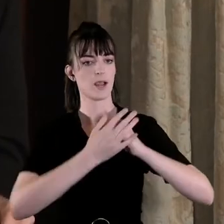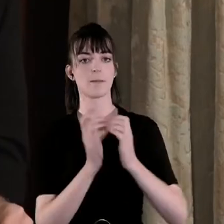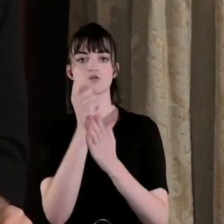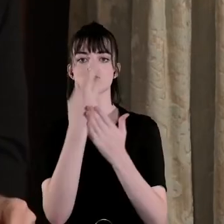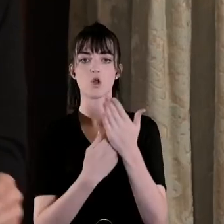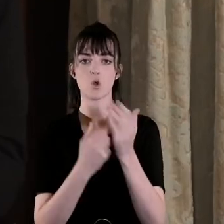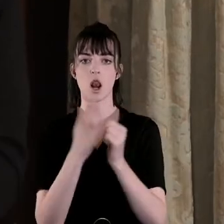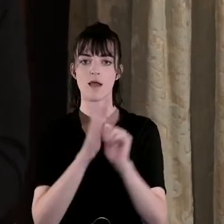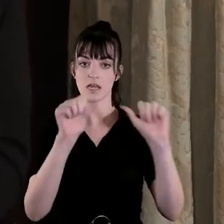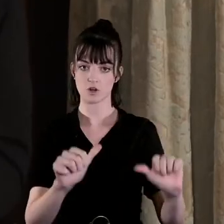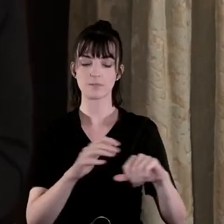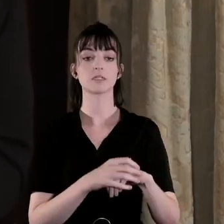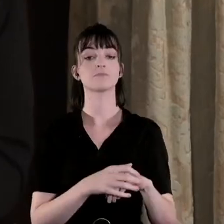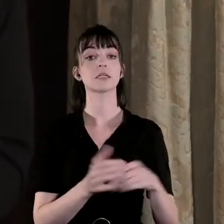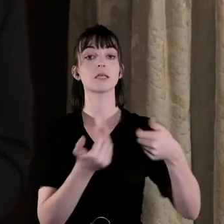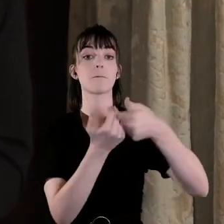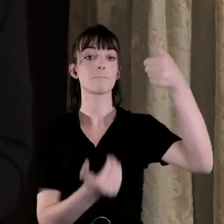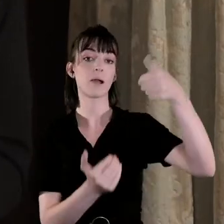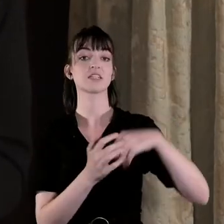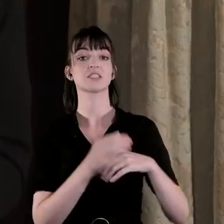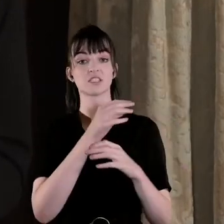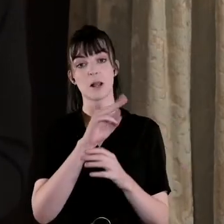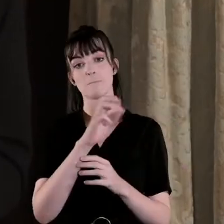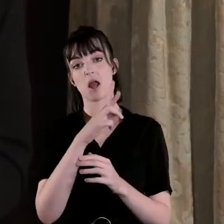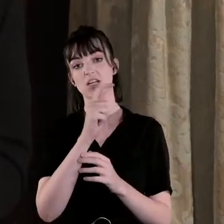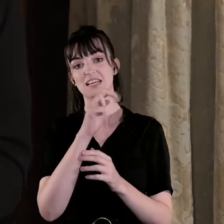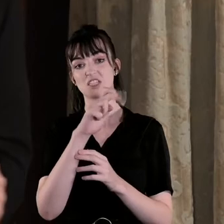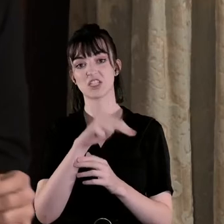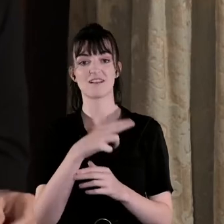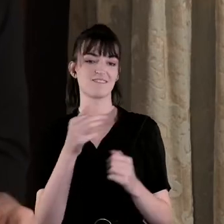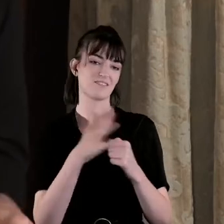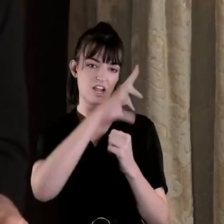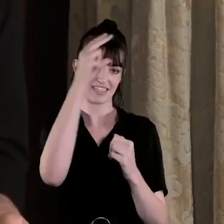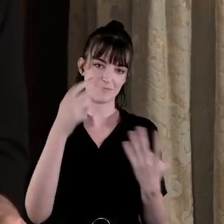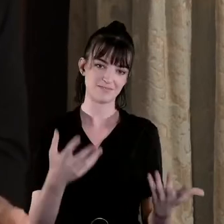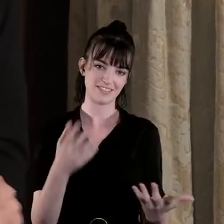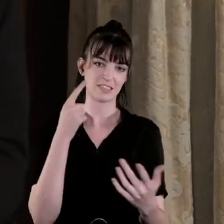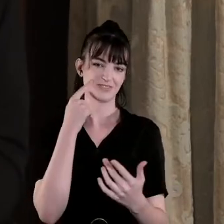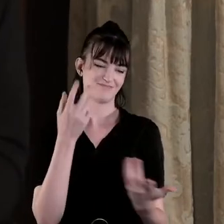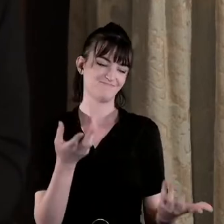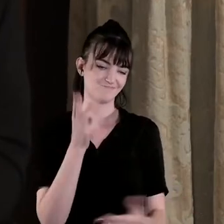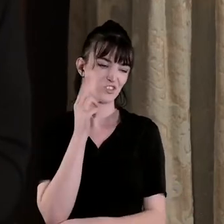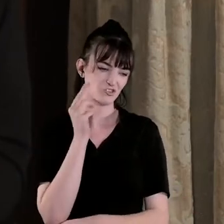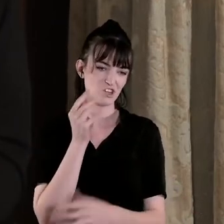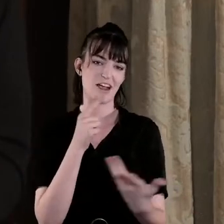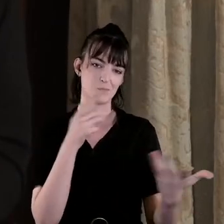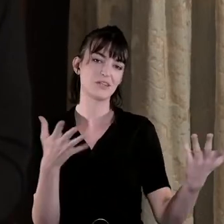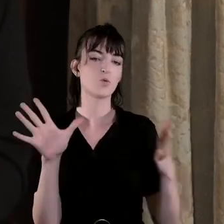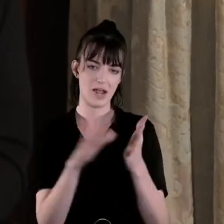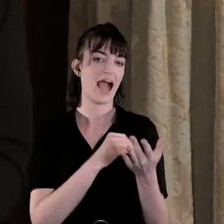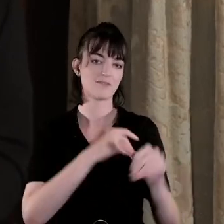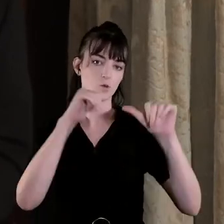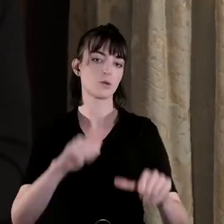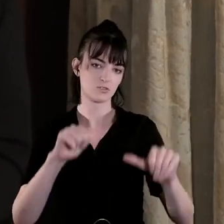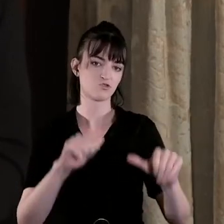settlements so partition for example is seen as a regrettable but unavoidable outcome of irreconcilable divisions